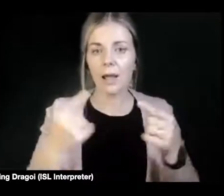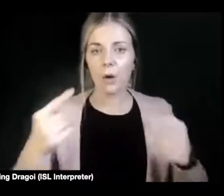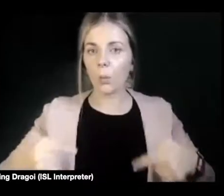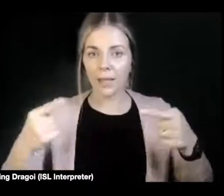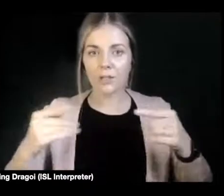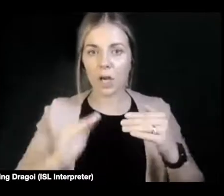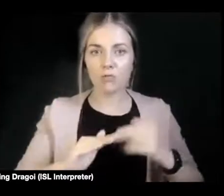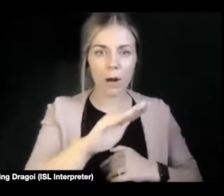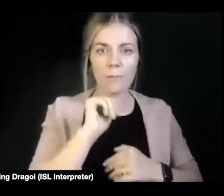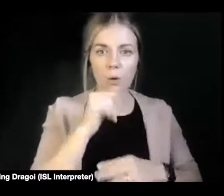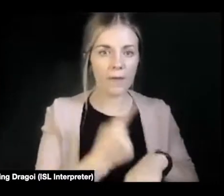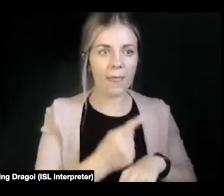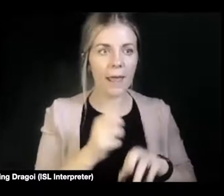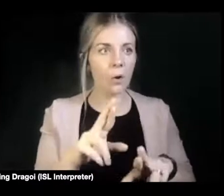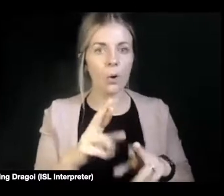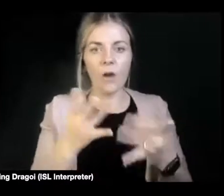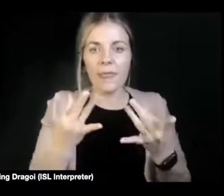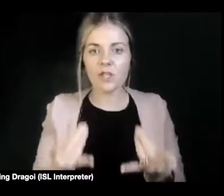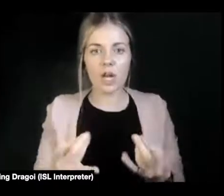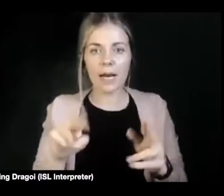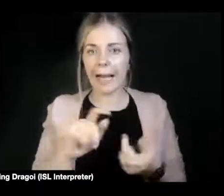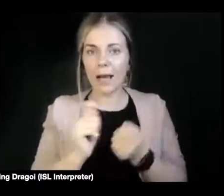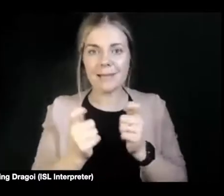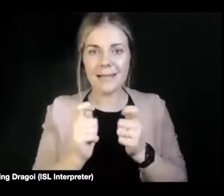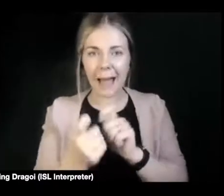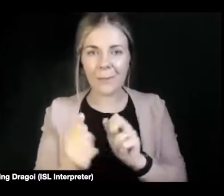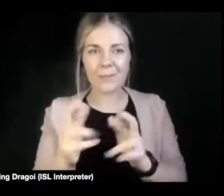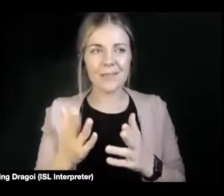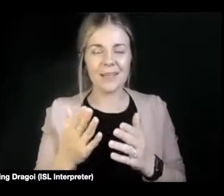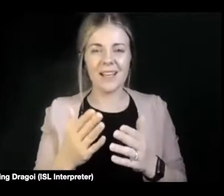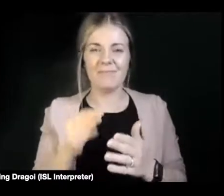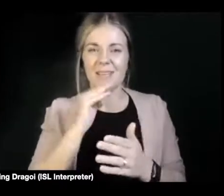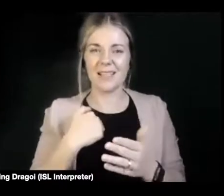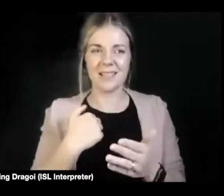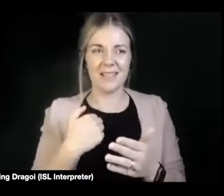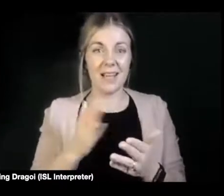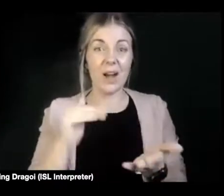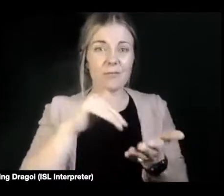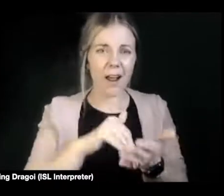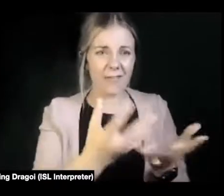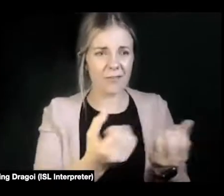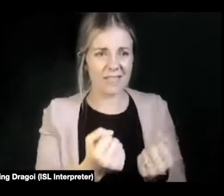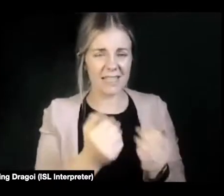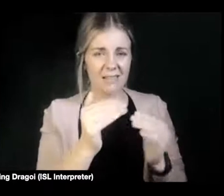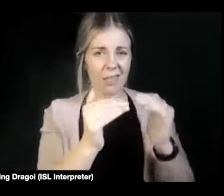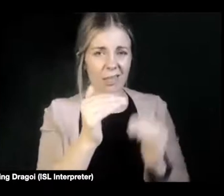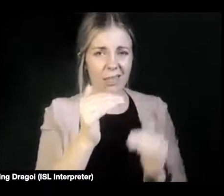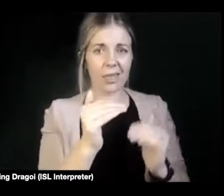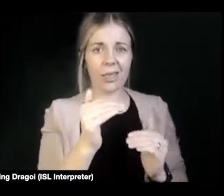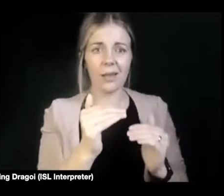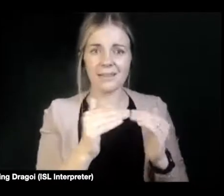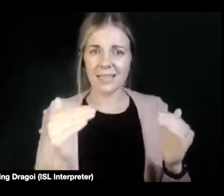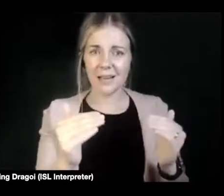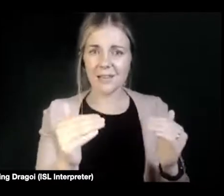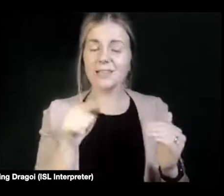the chair isn't adaptable or usable, and people receive substandard services. And that can be very dangerous, particularly if it's around kind of